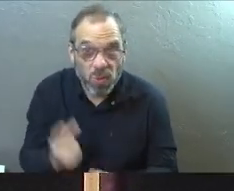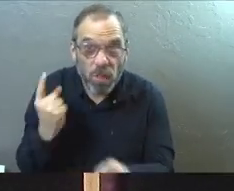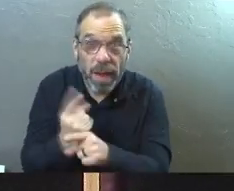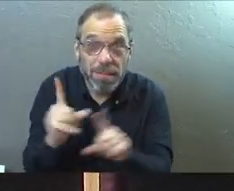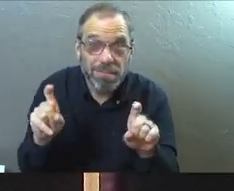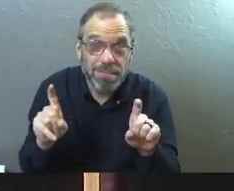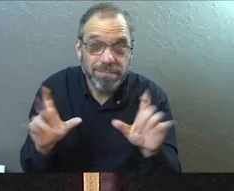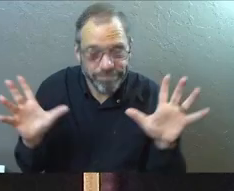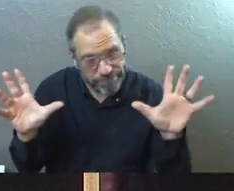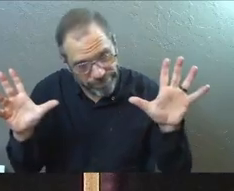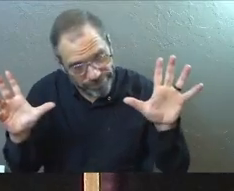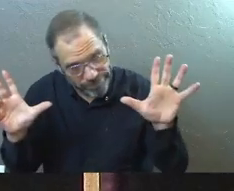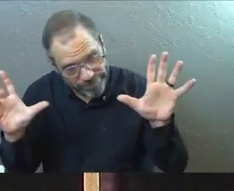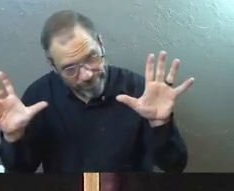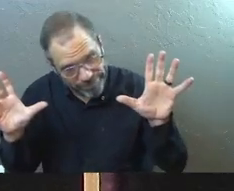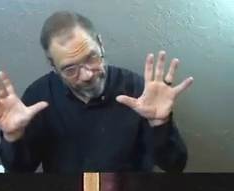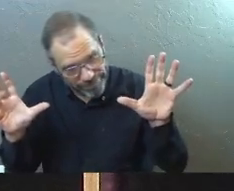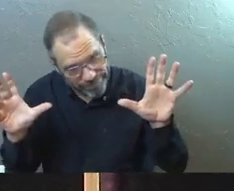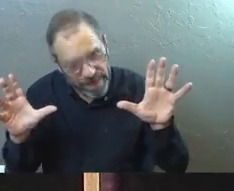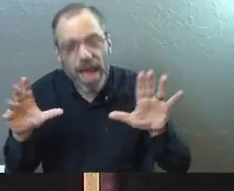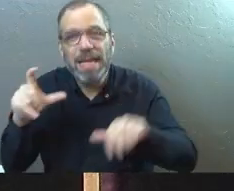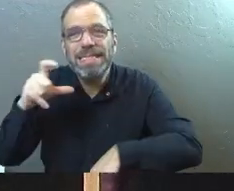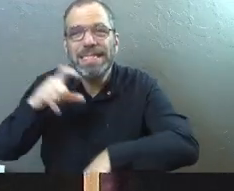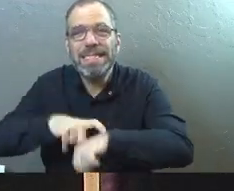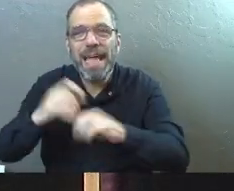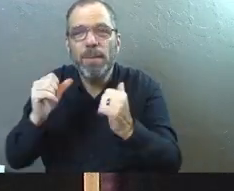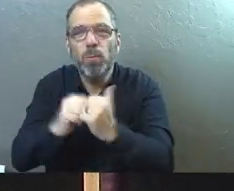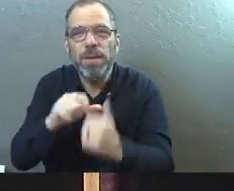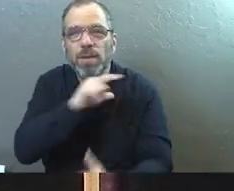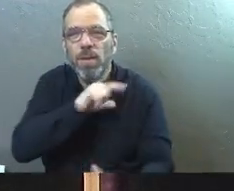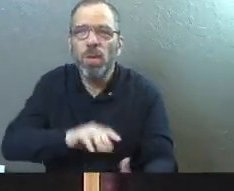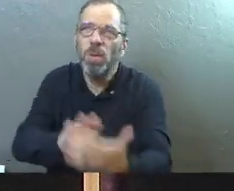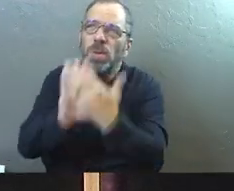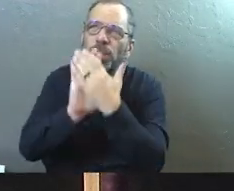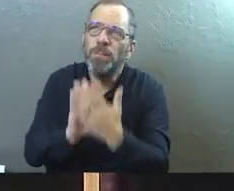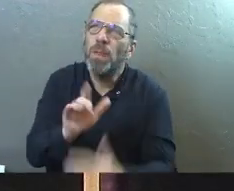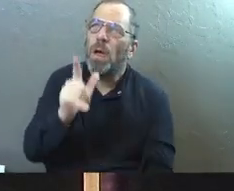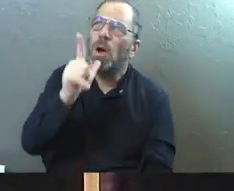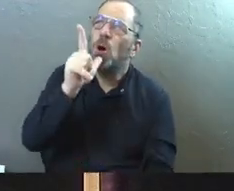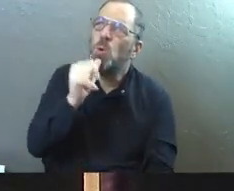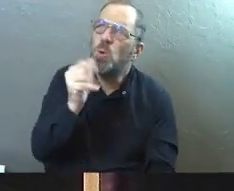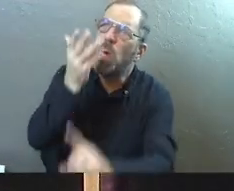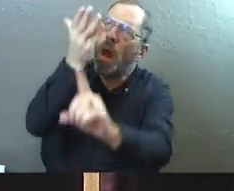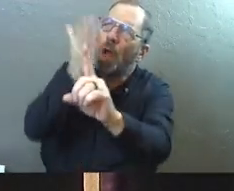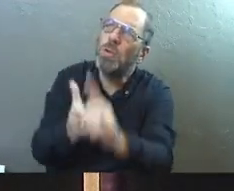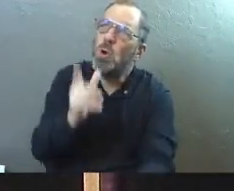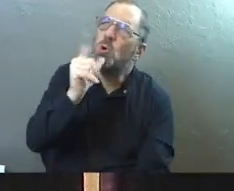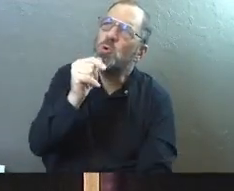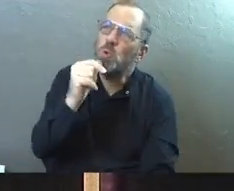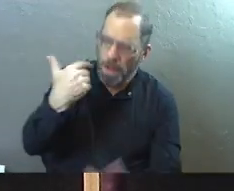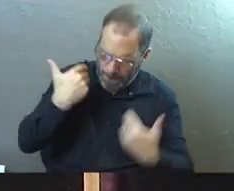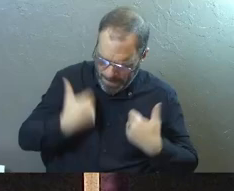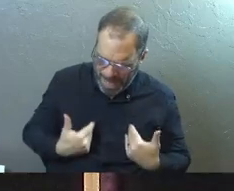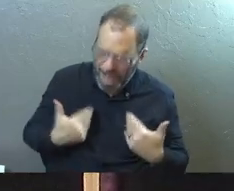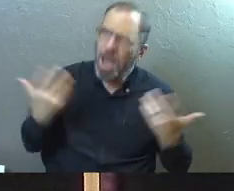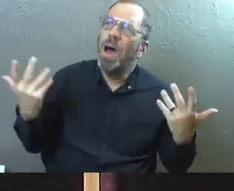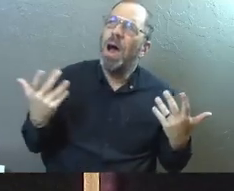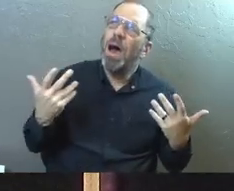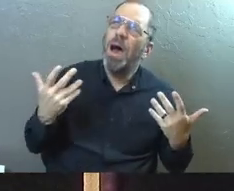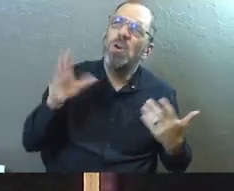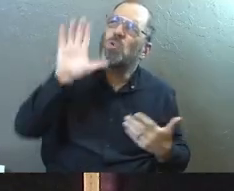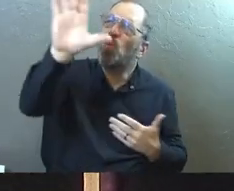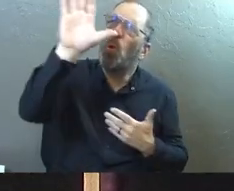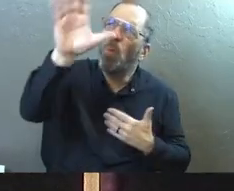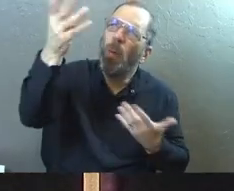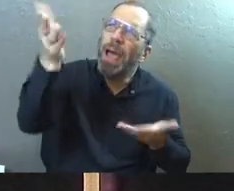Right? You got to go and spend time with the Lord and go, who are you, God? Who am I, God? What